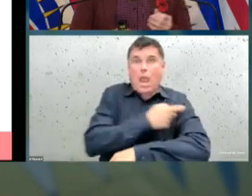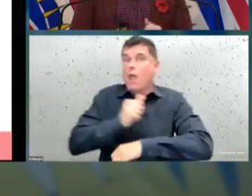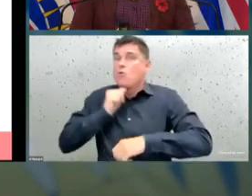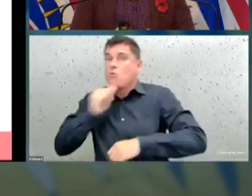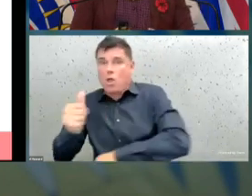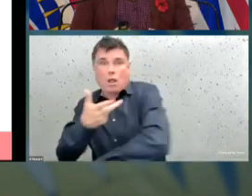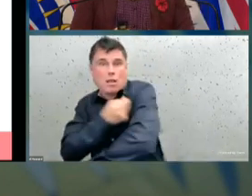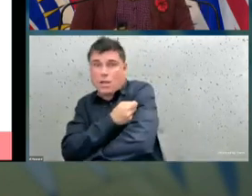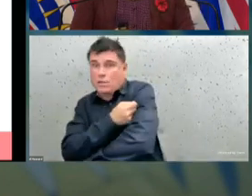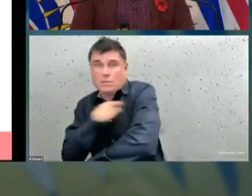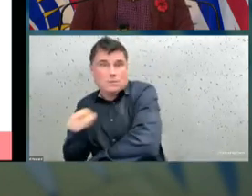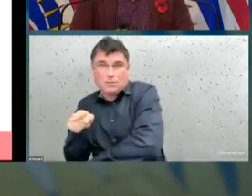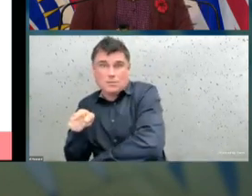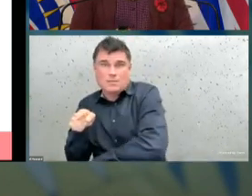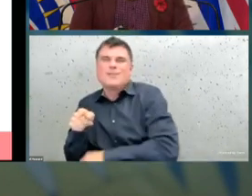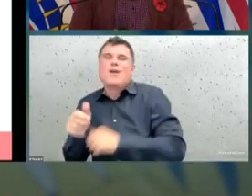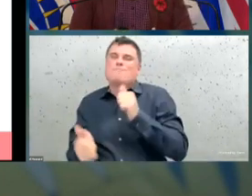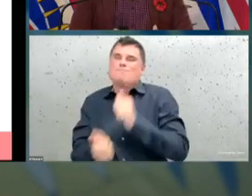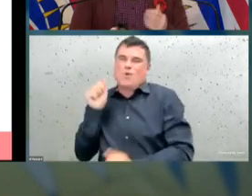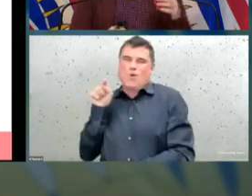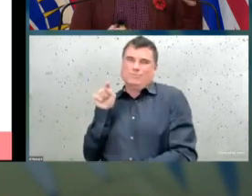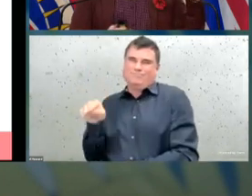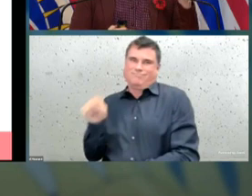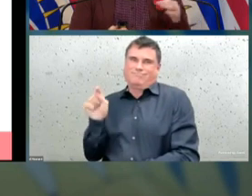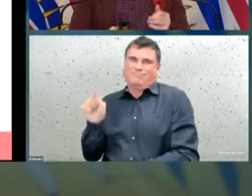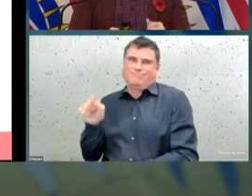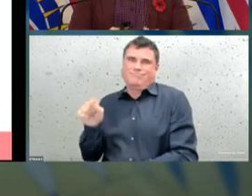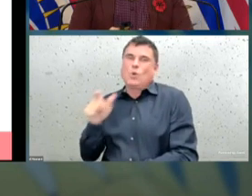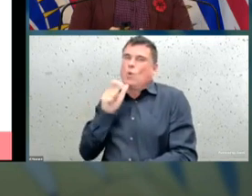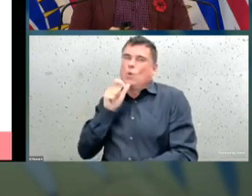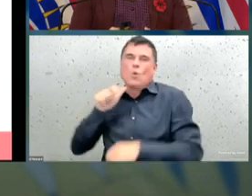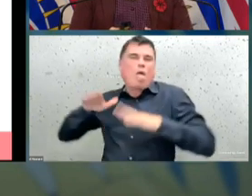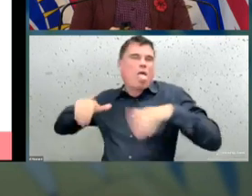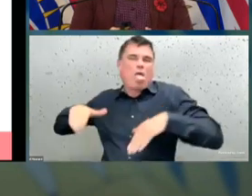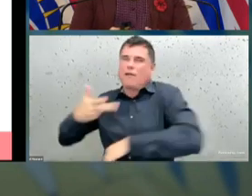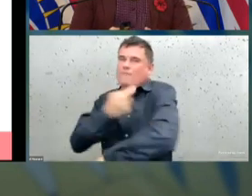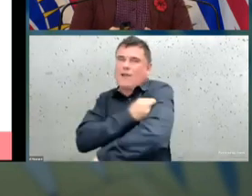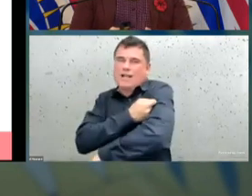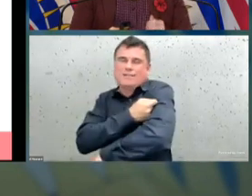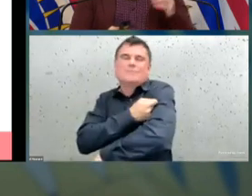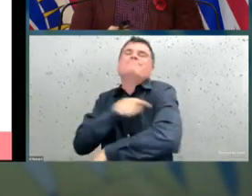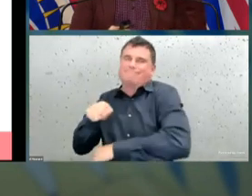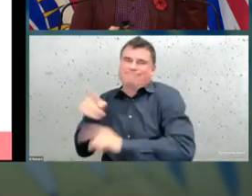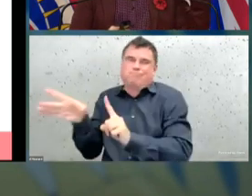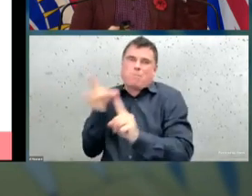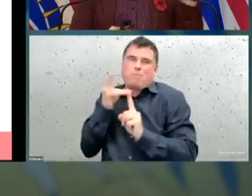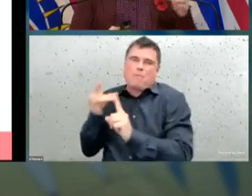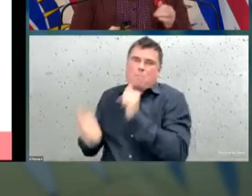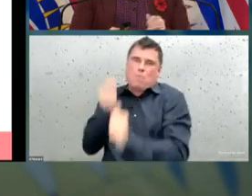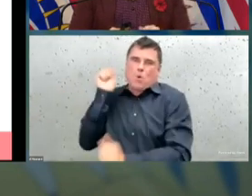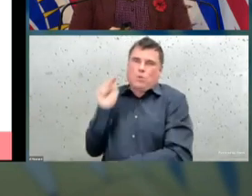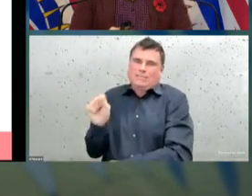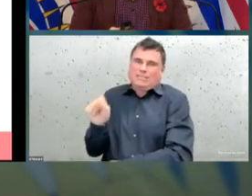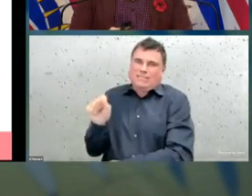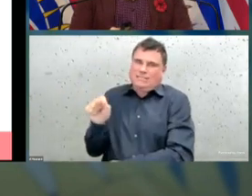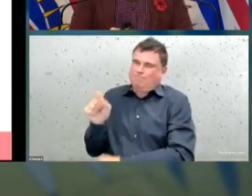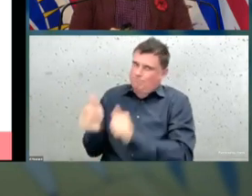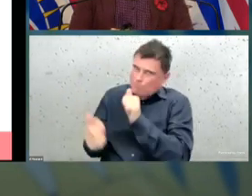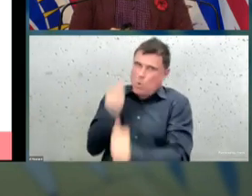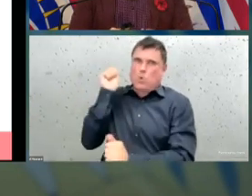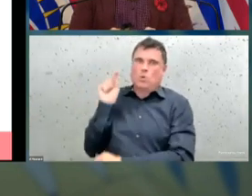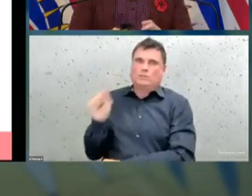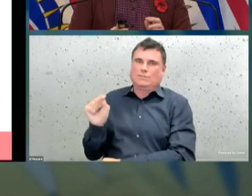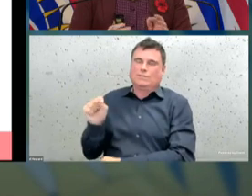seeing infections take off, and where we're seeing higher rates of infections in the younger age groups.